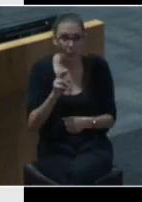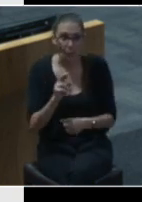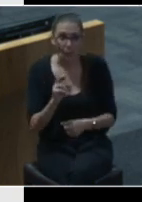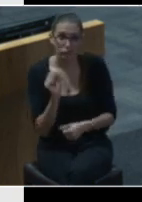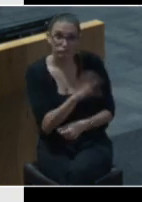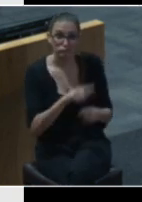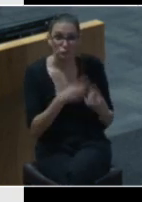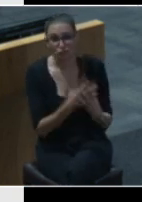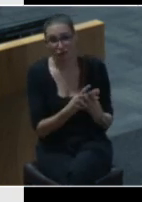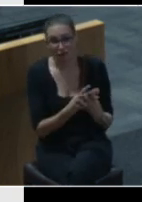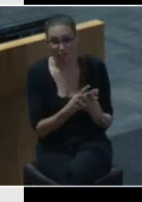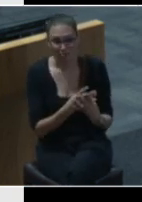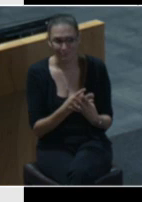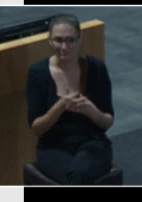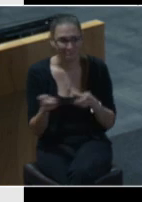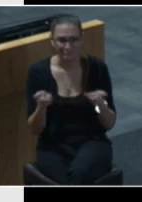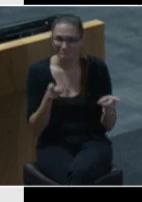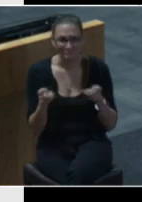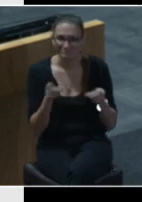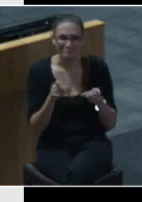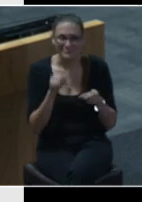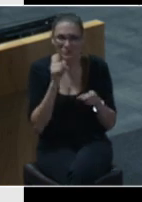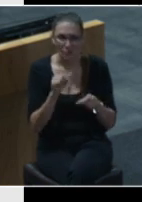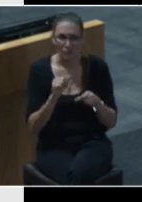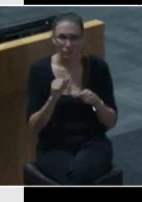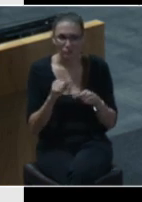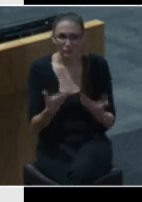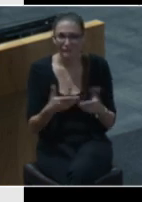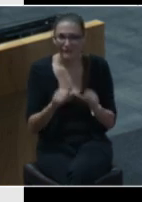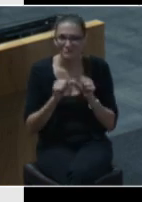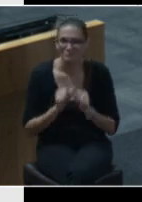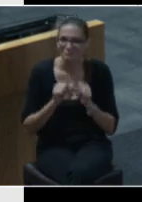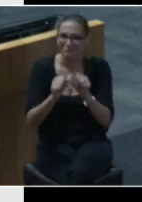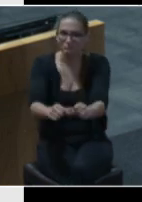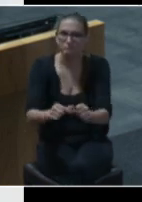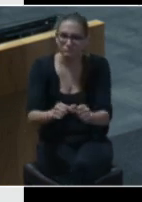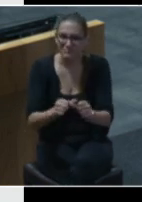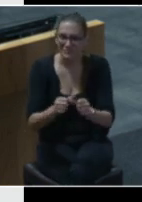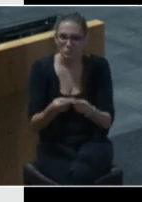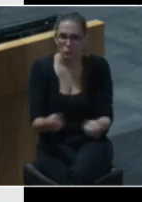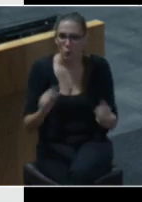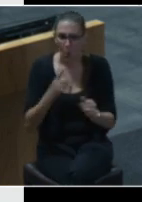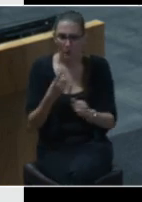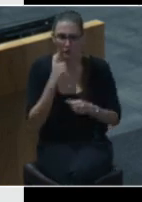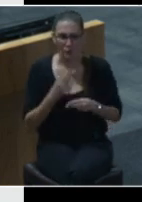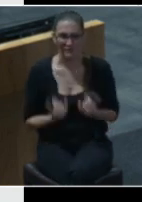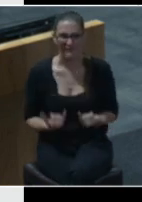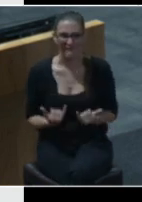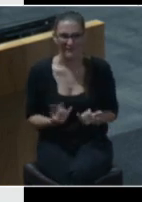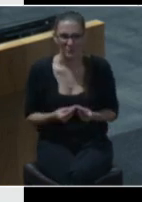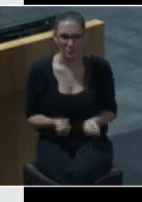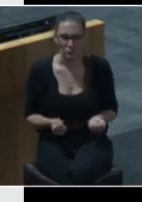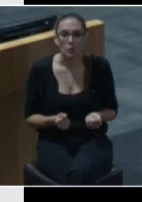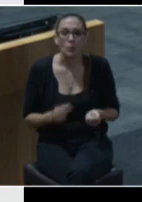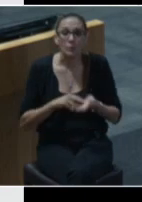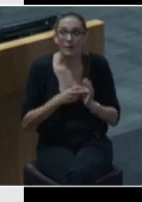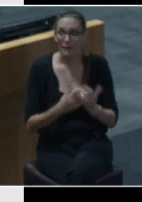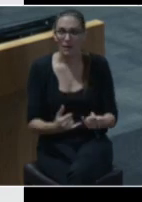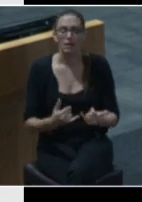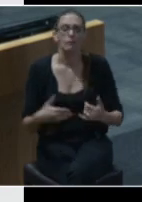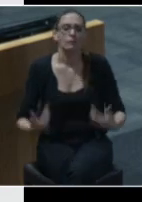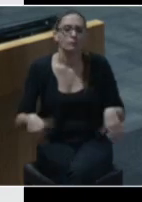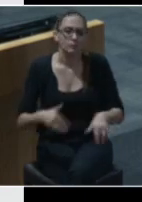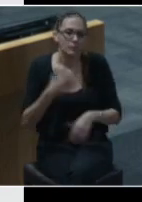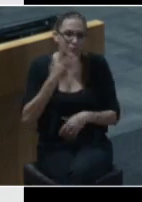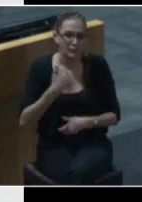um neither of which provided a long-term solution it only provided an immediate solution so we're very fortunate now that we have